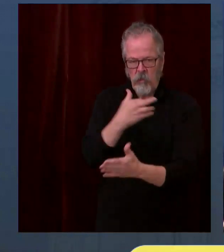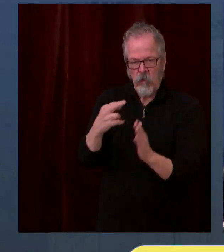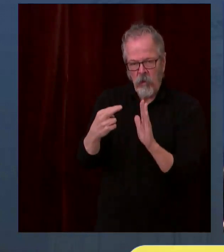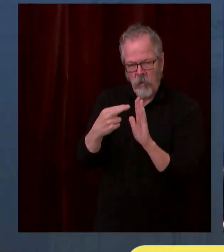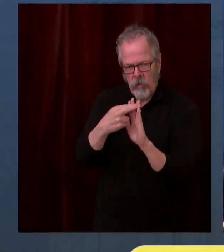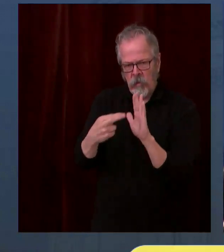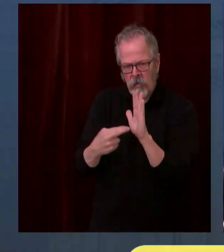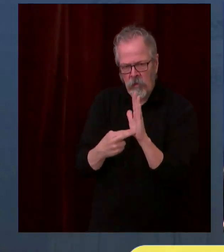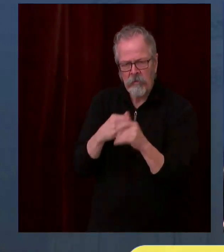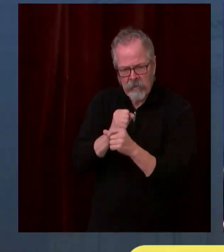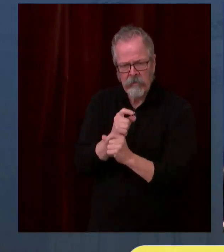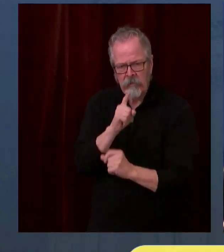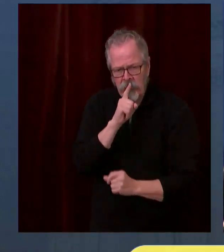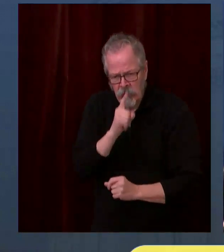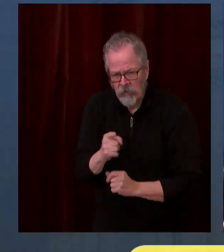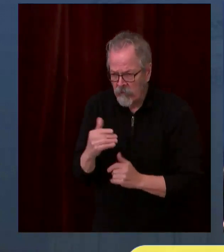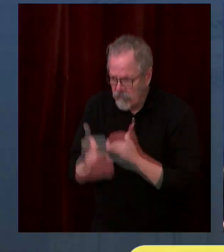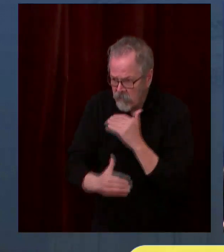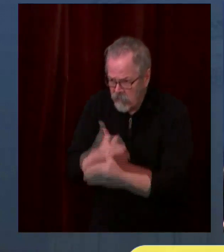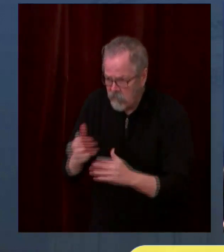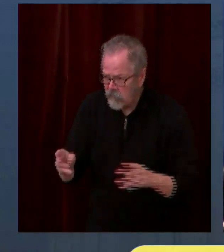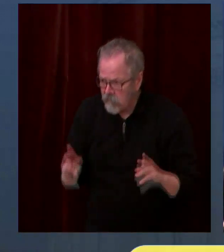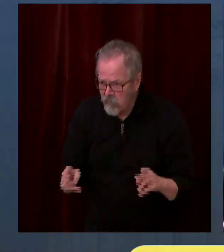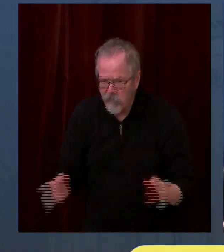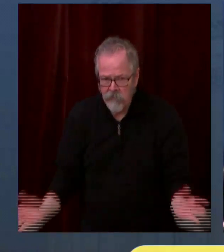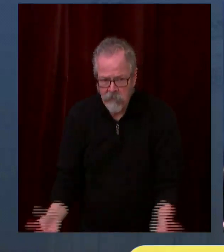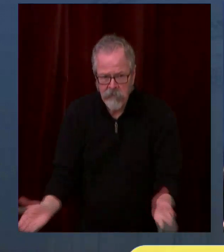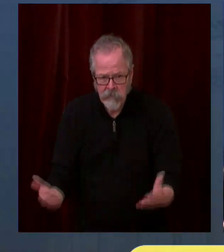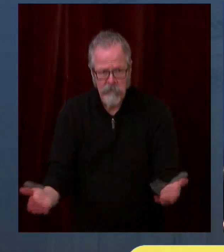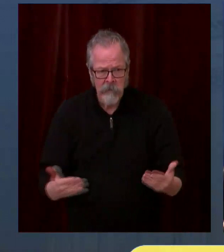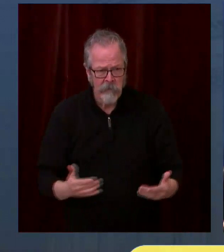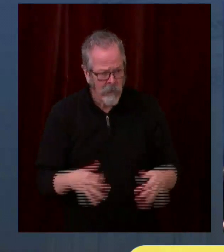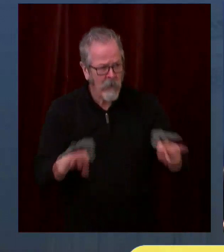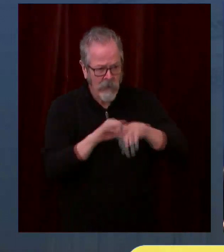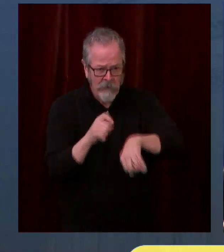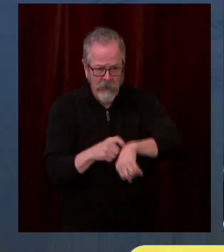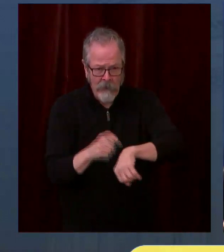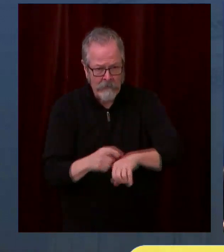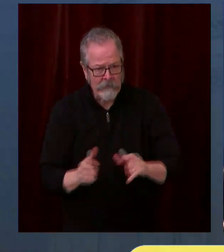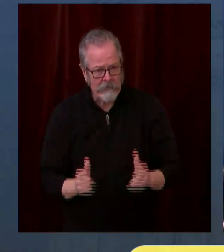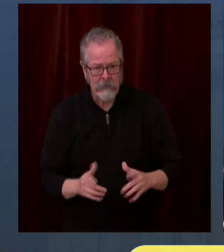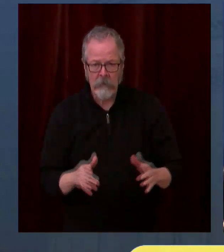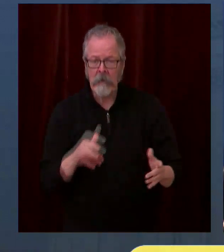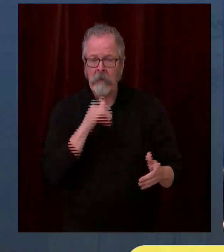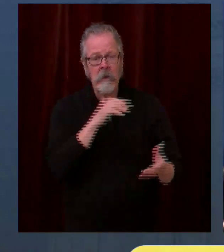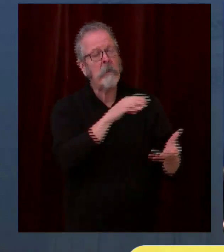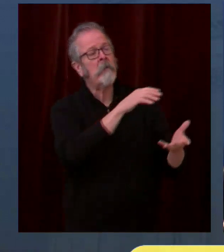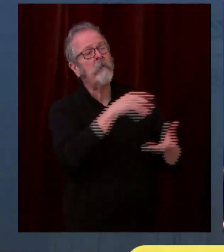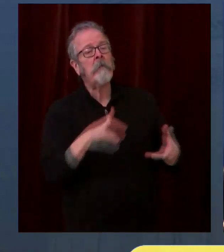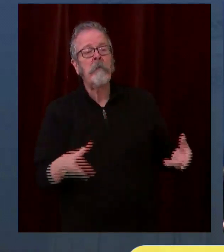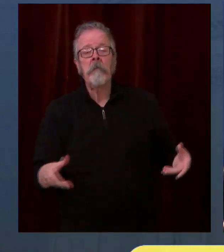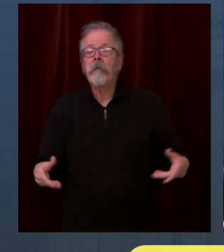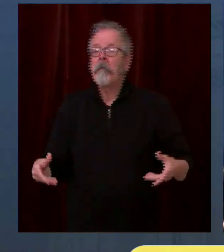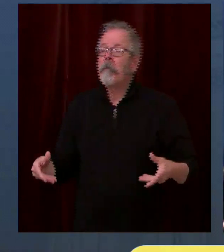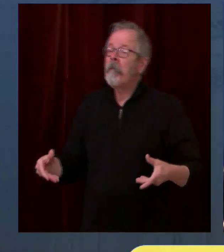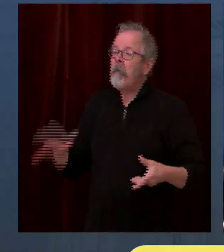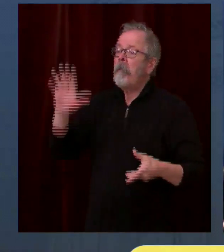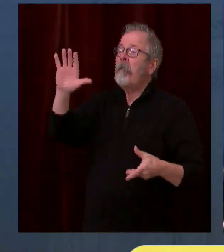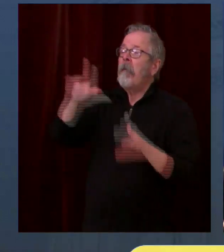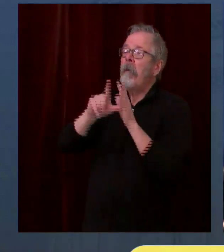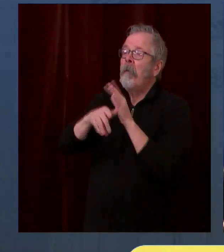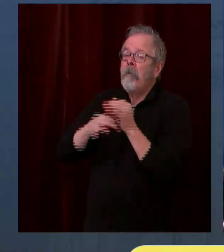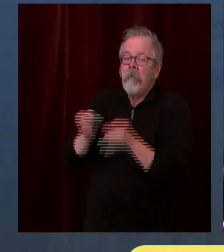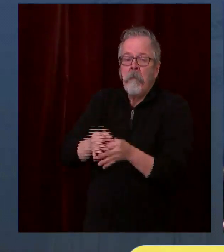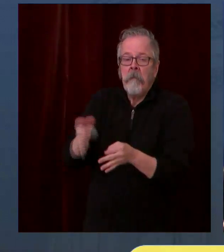one that appreciates the urgency of this crisis. And I do want to preface talking about this announcement to